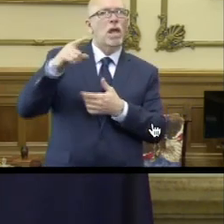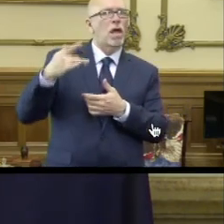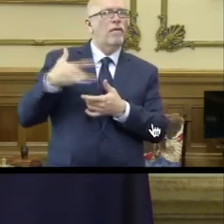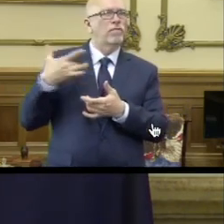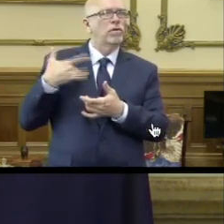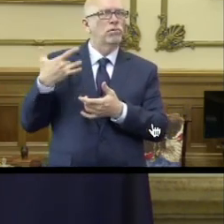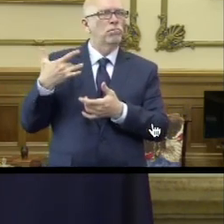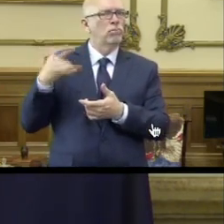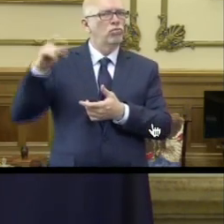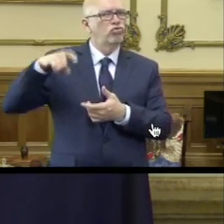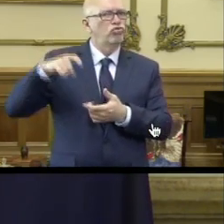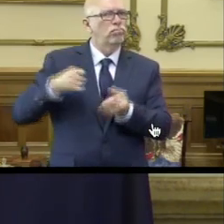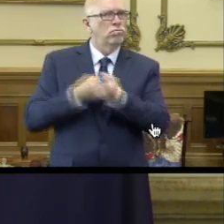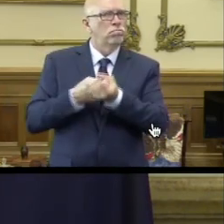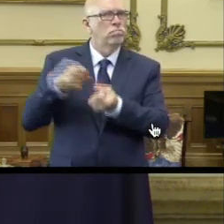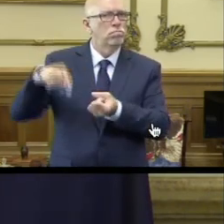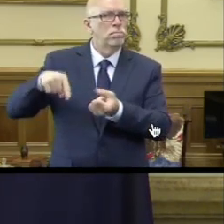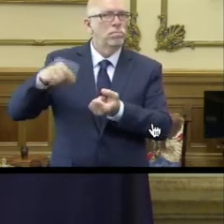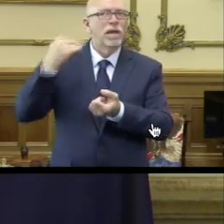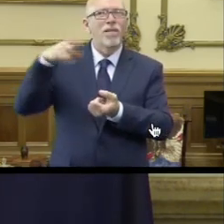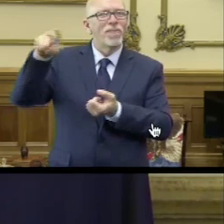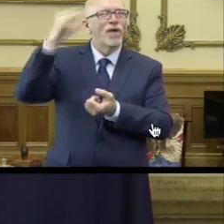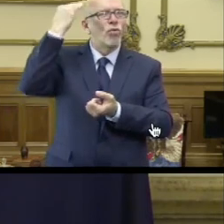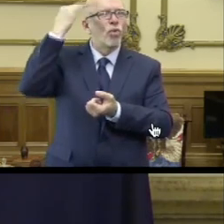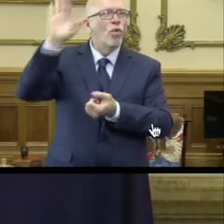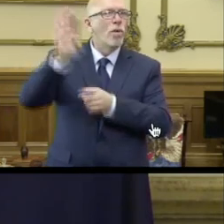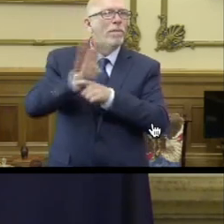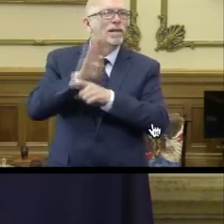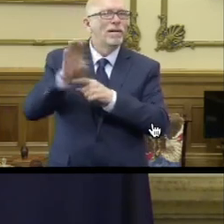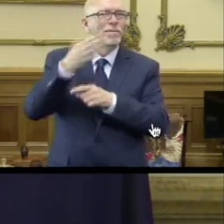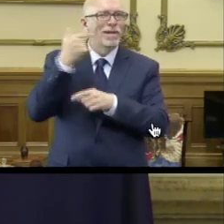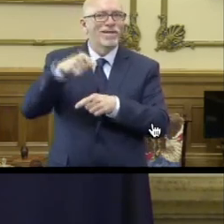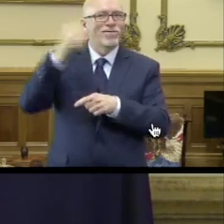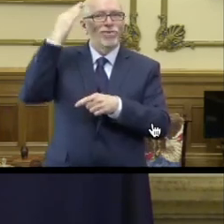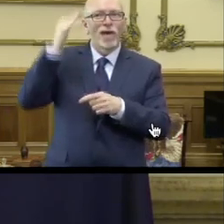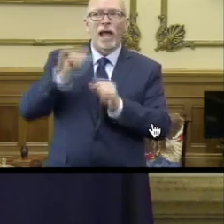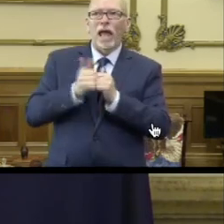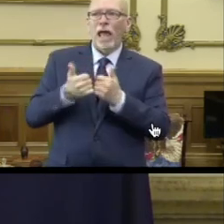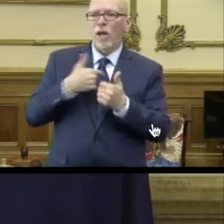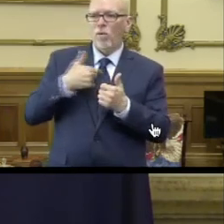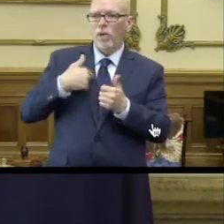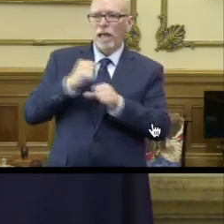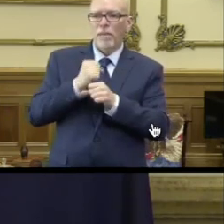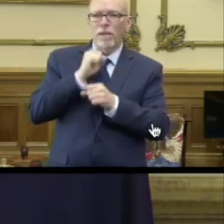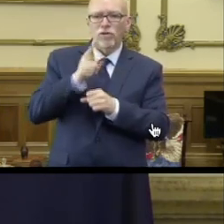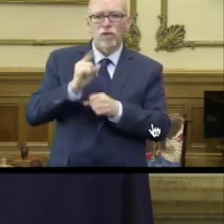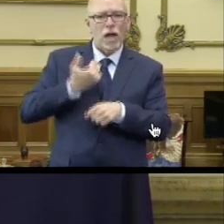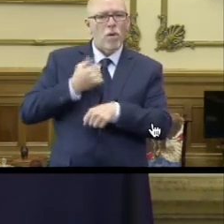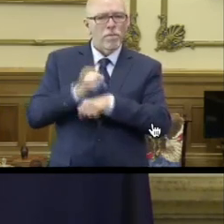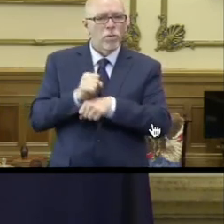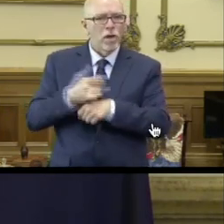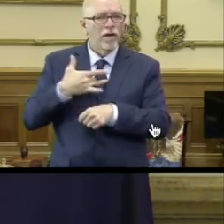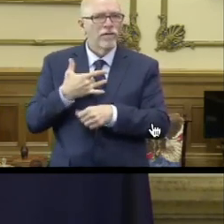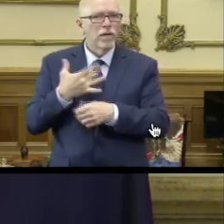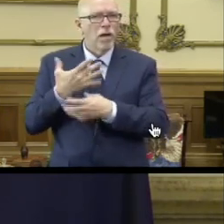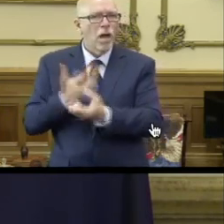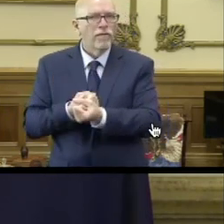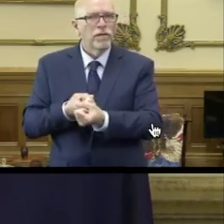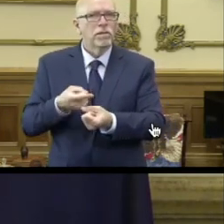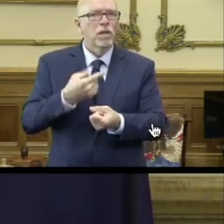because they knew exactly the intent of your question. That is, how do we instill confidence? How do we get the